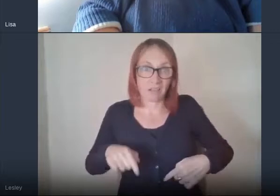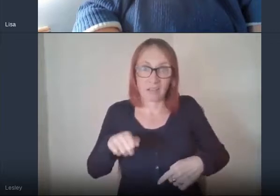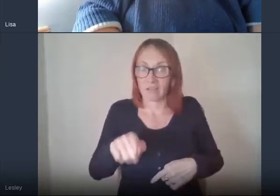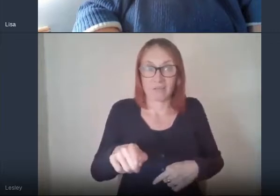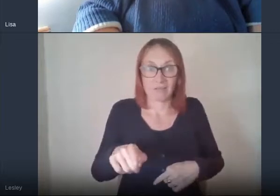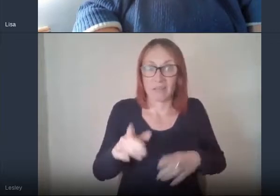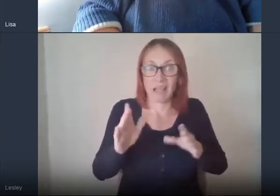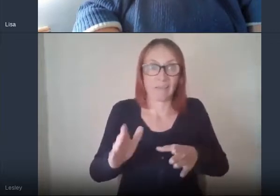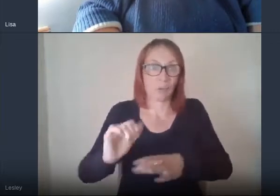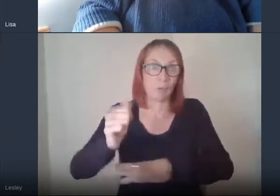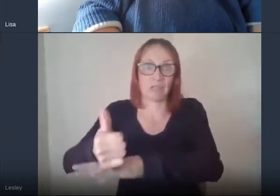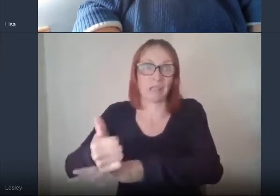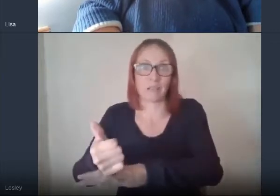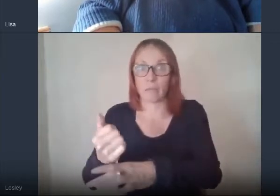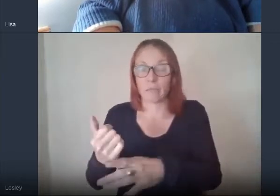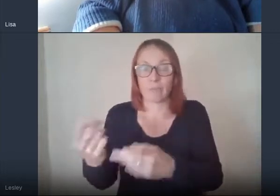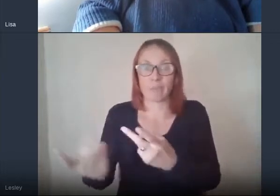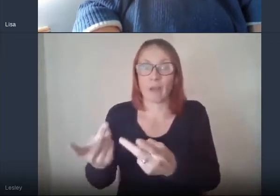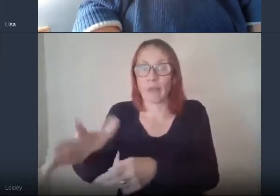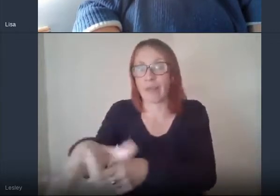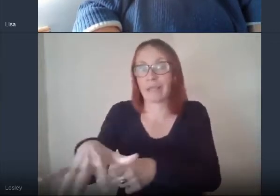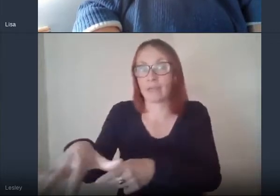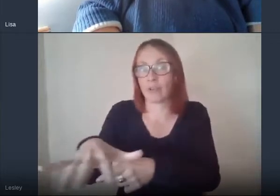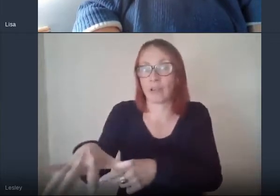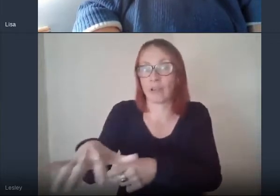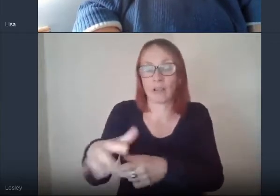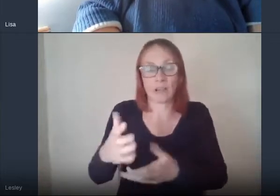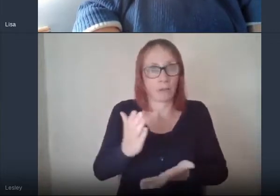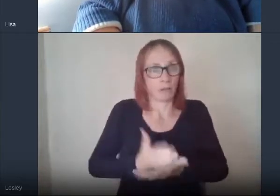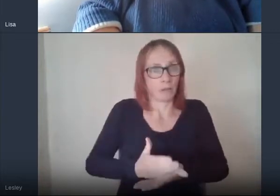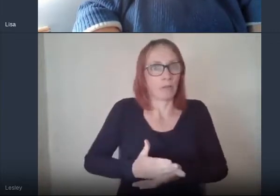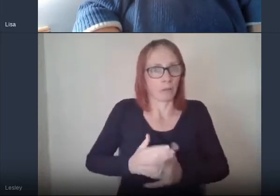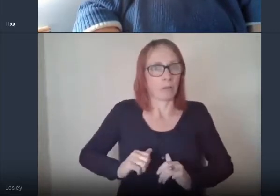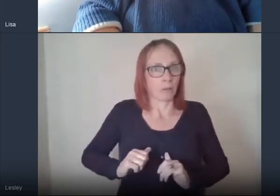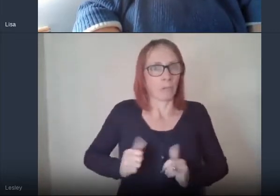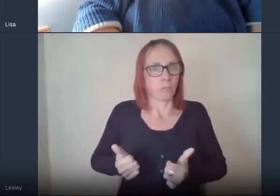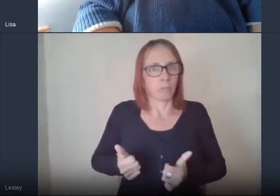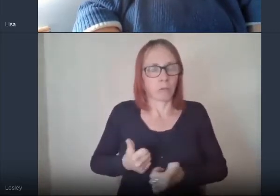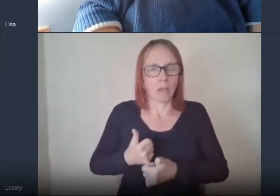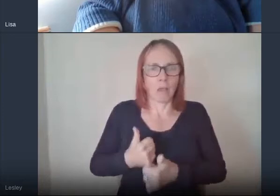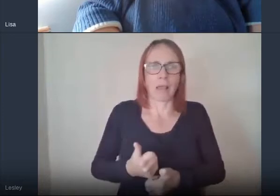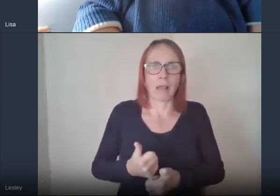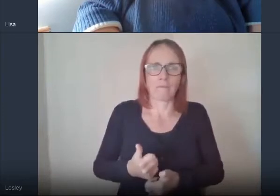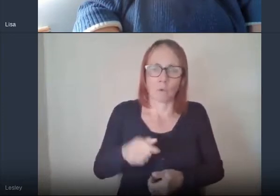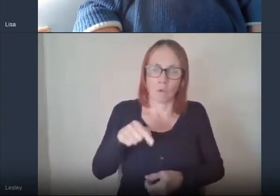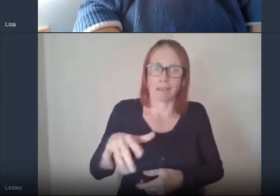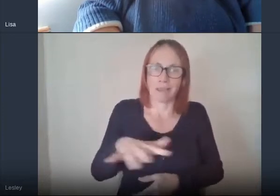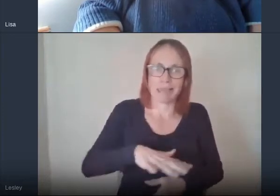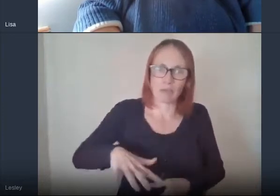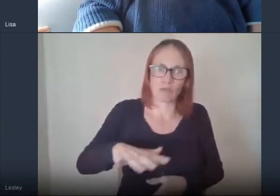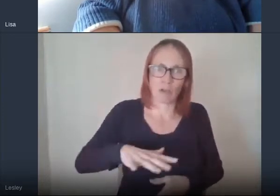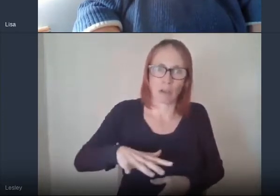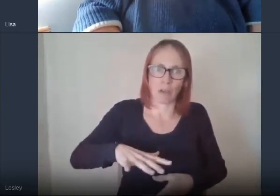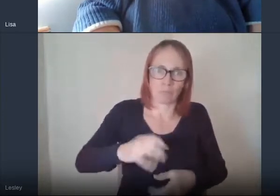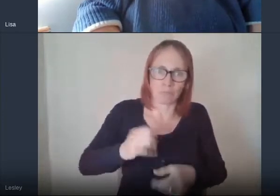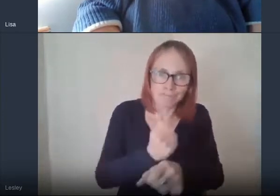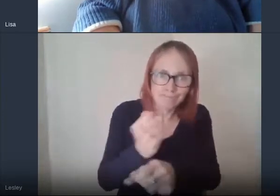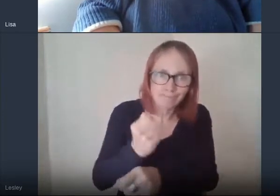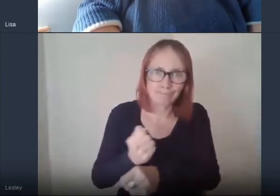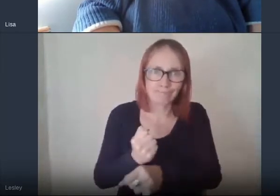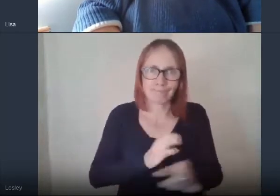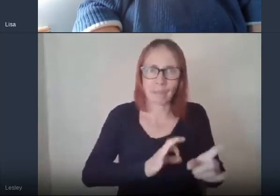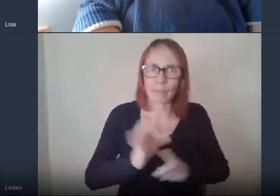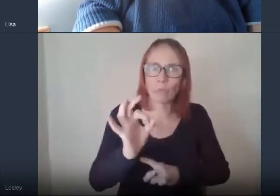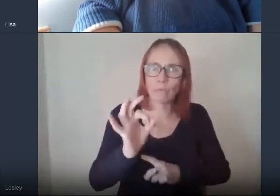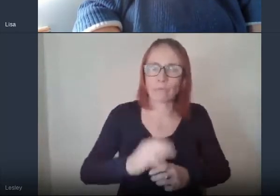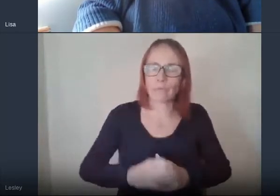in glenrothes or another area so it's been a real assistance for the regeneration of the area um so the first